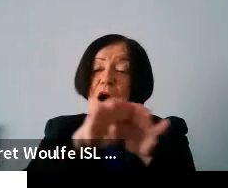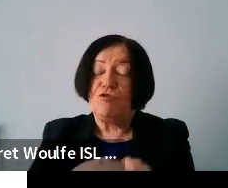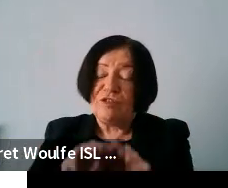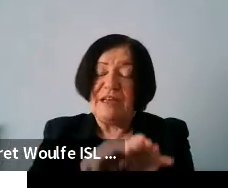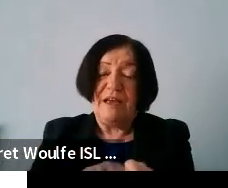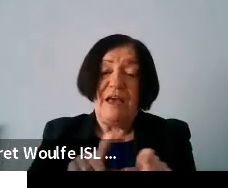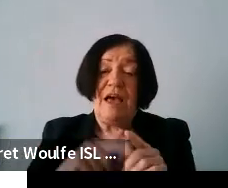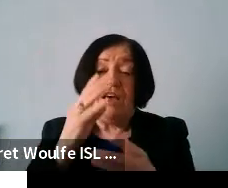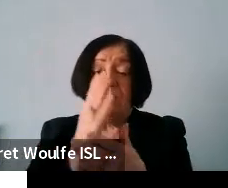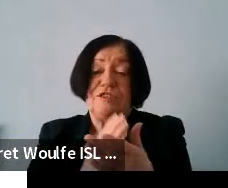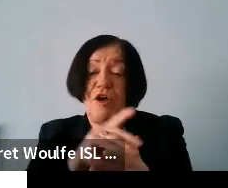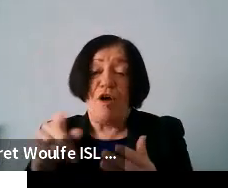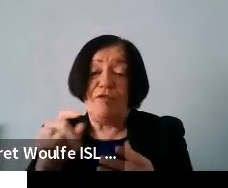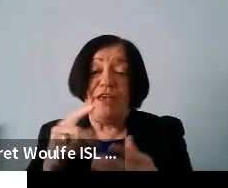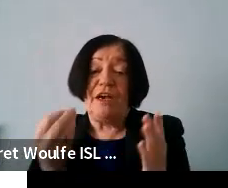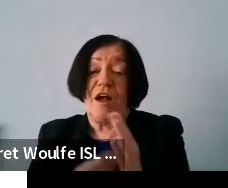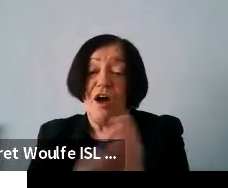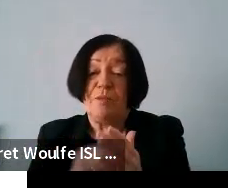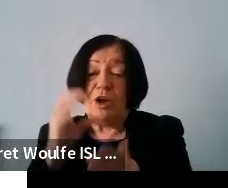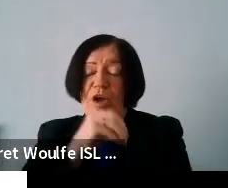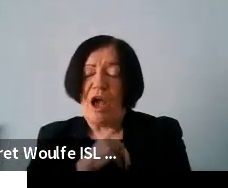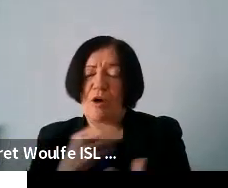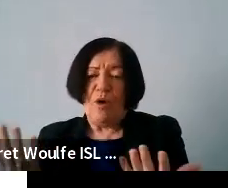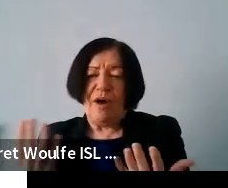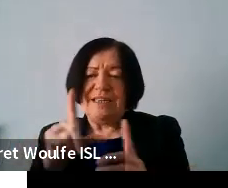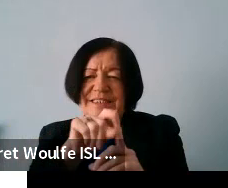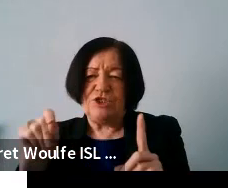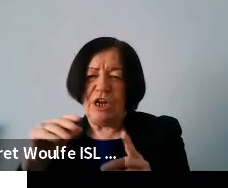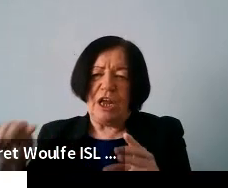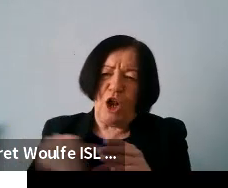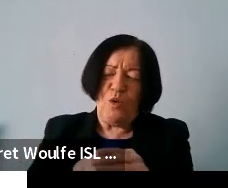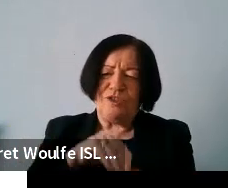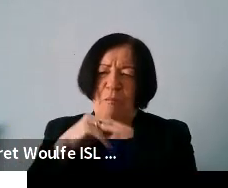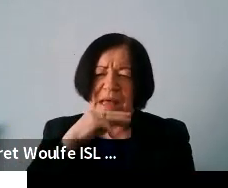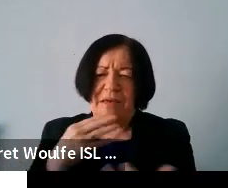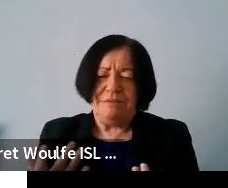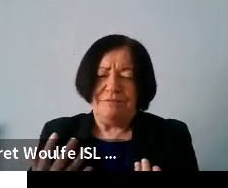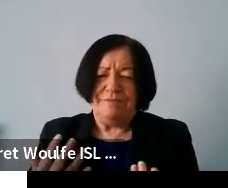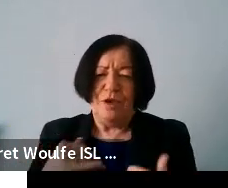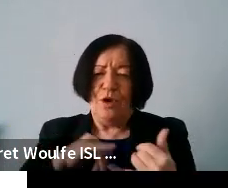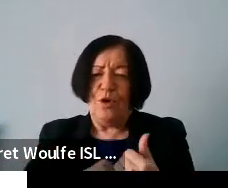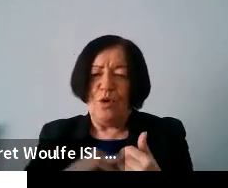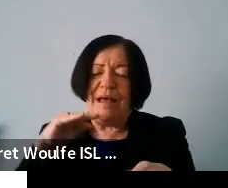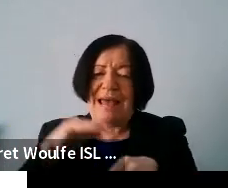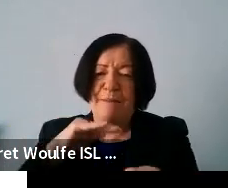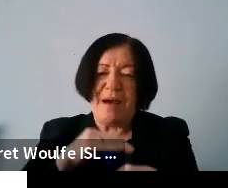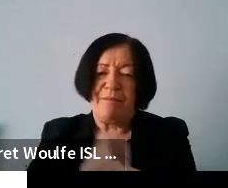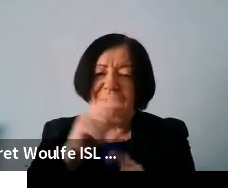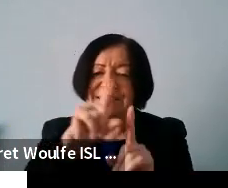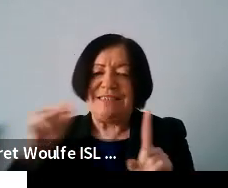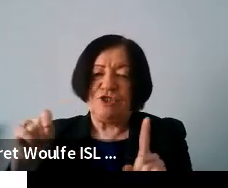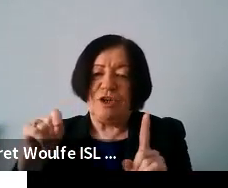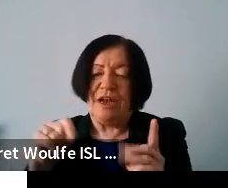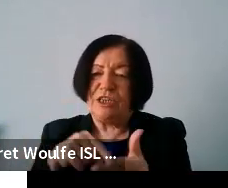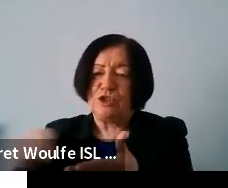some on digital economy so i look at what digital inclusion means um and who is impacted by digital exclusion